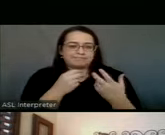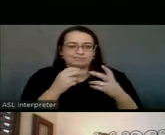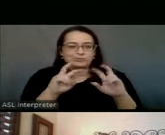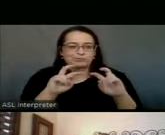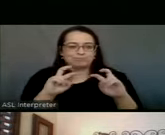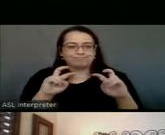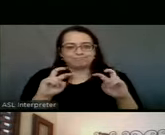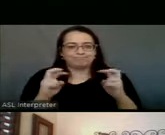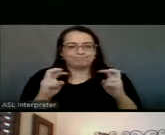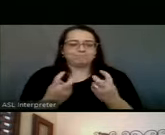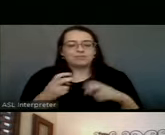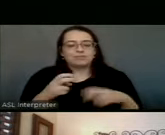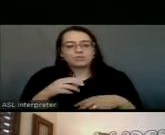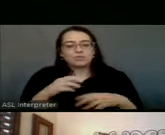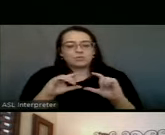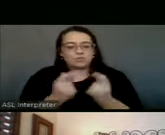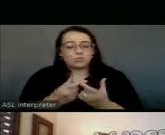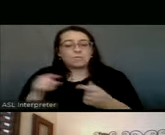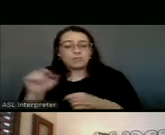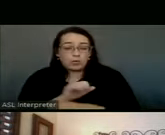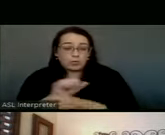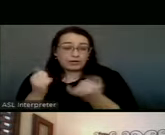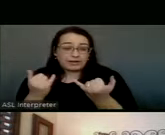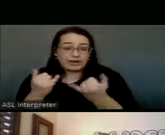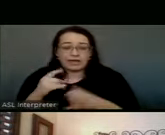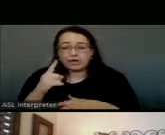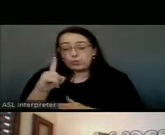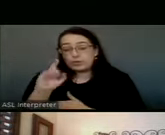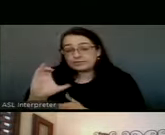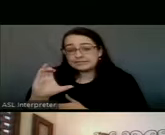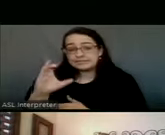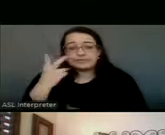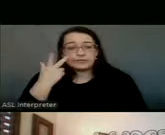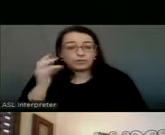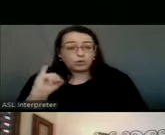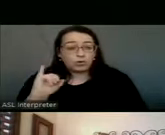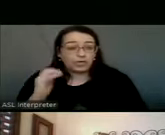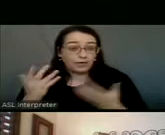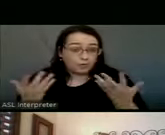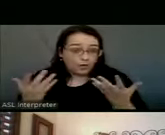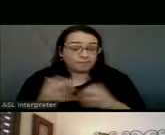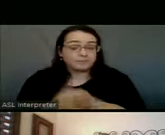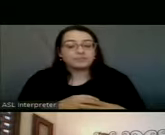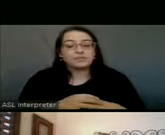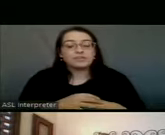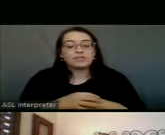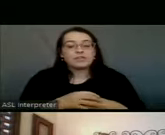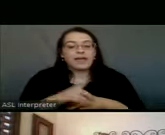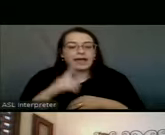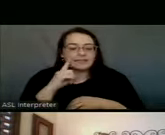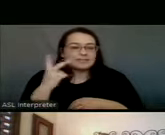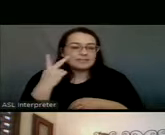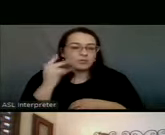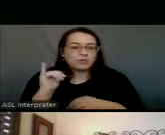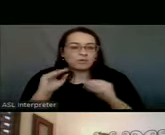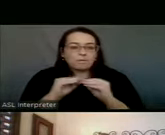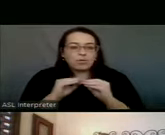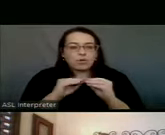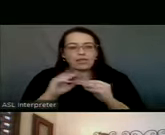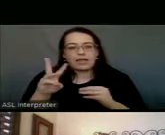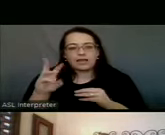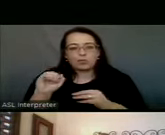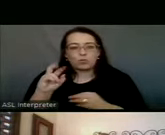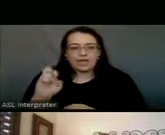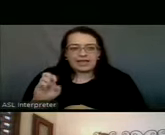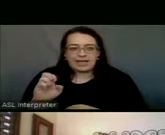working on that now on what 1C will look like. And, um, I don't, I think it will look more like a wave as